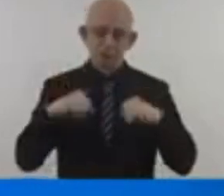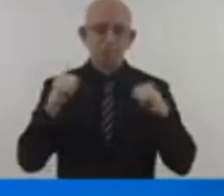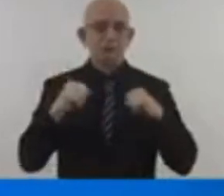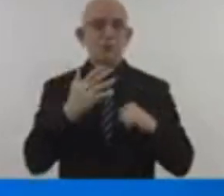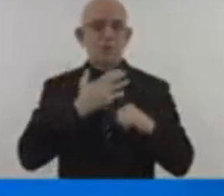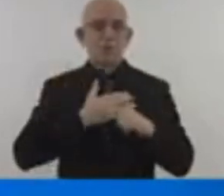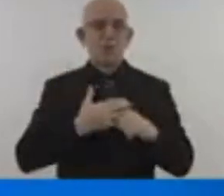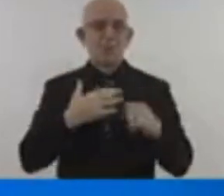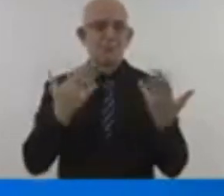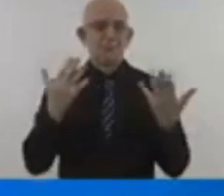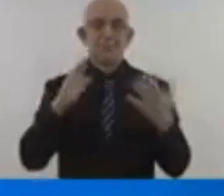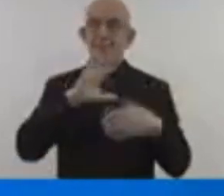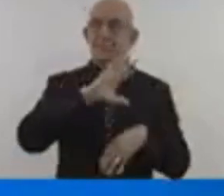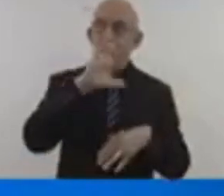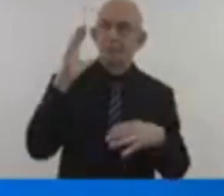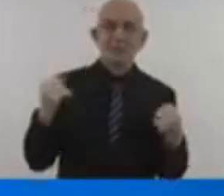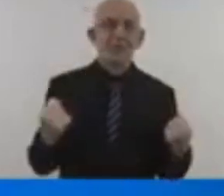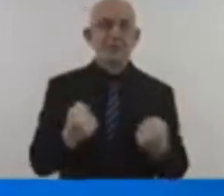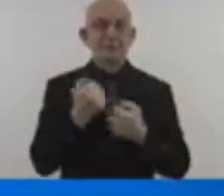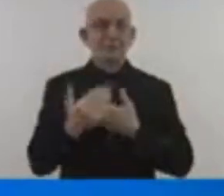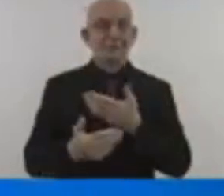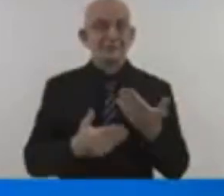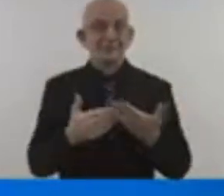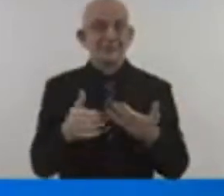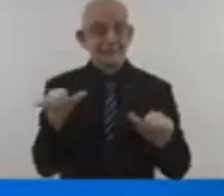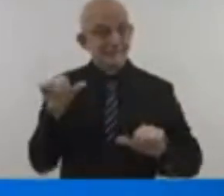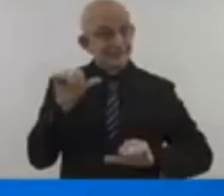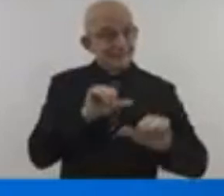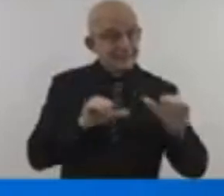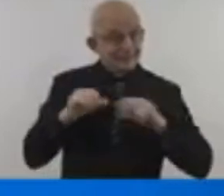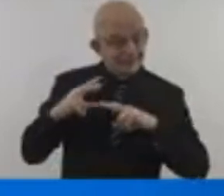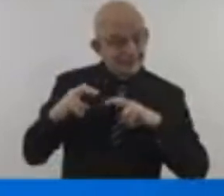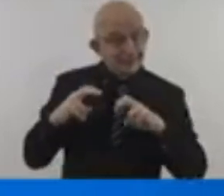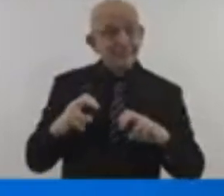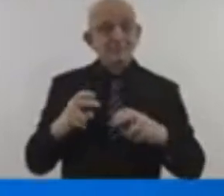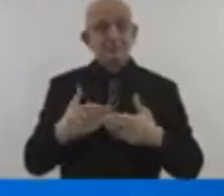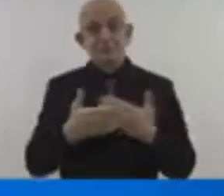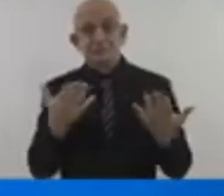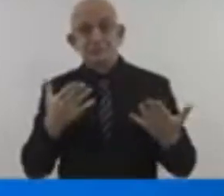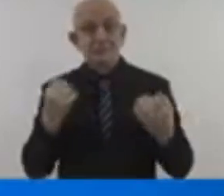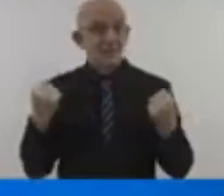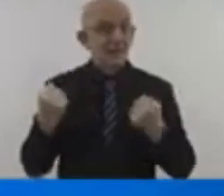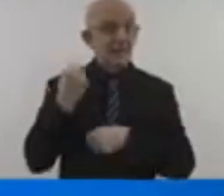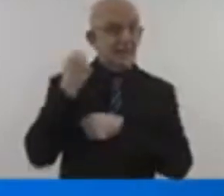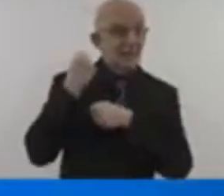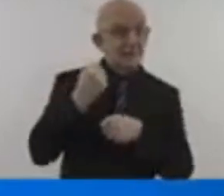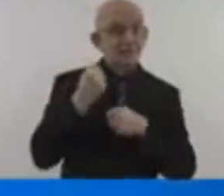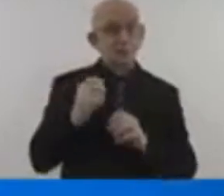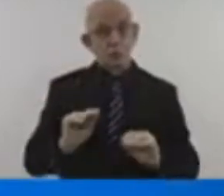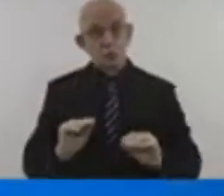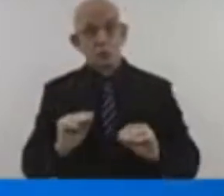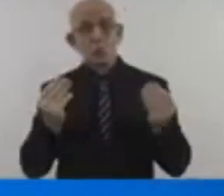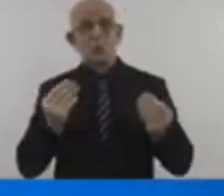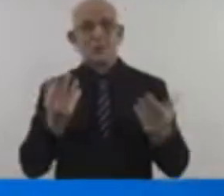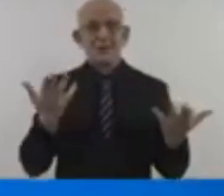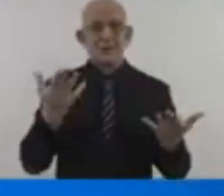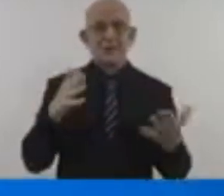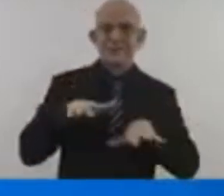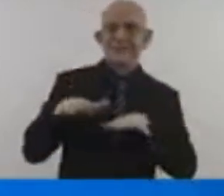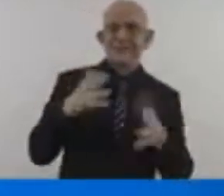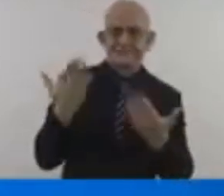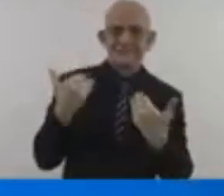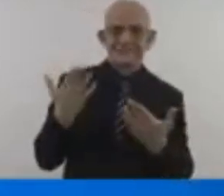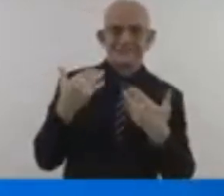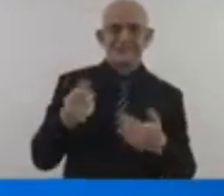heard, not silenced. And the economic imperative is clearer and more compelling. With every